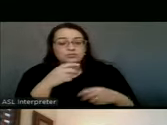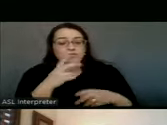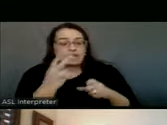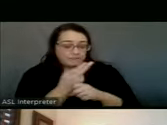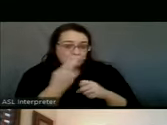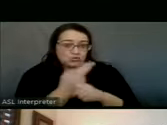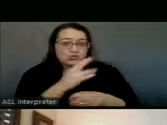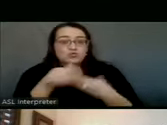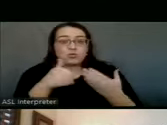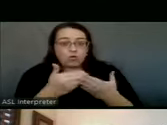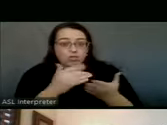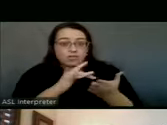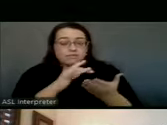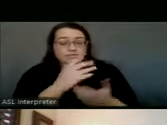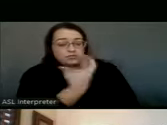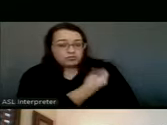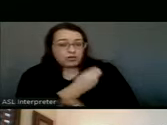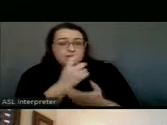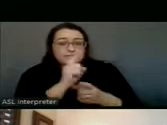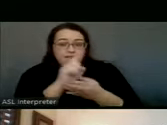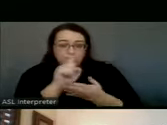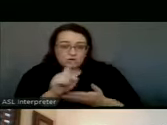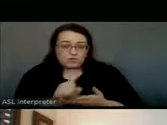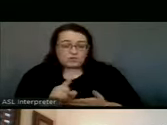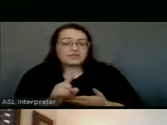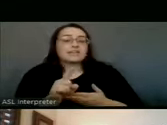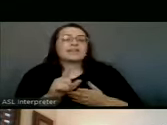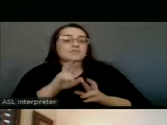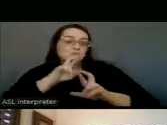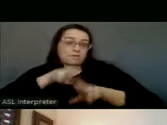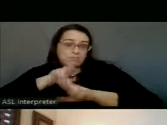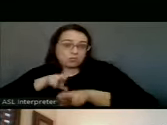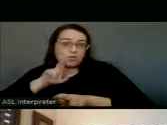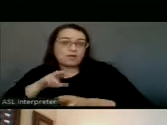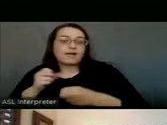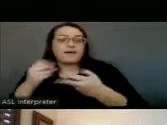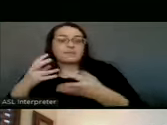doses each week, and promptly report the doses administered.